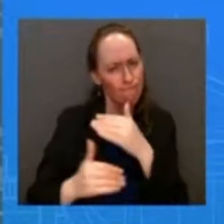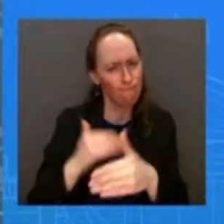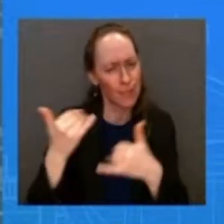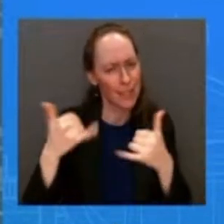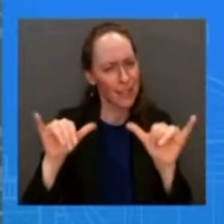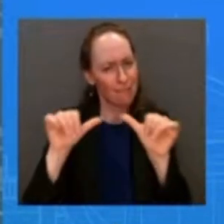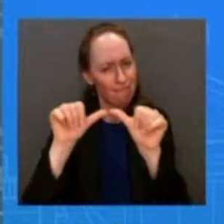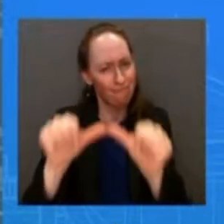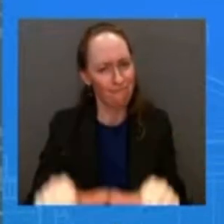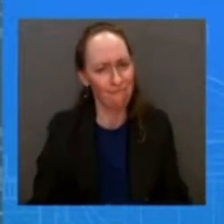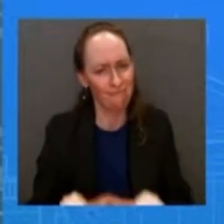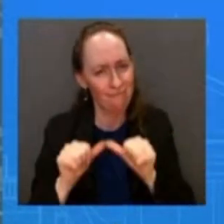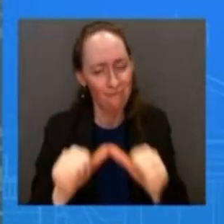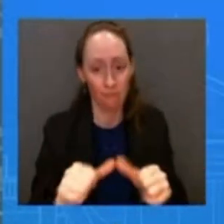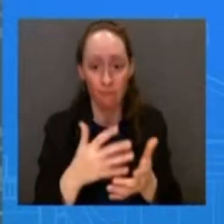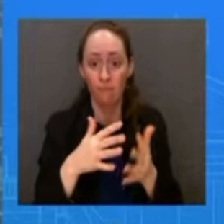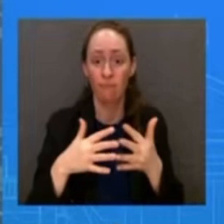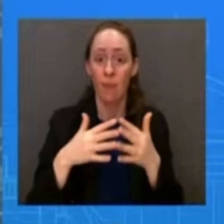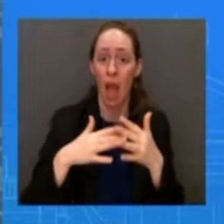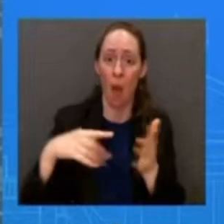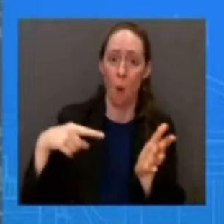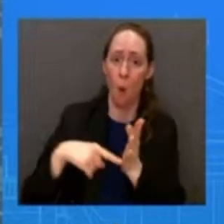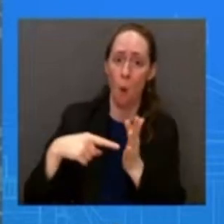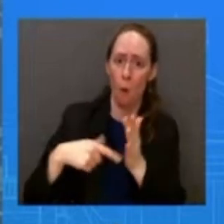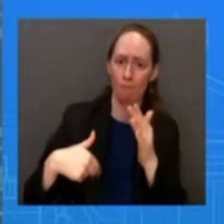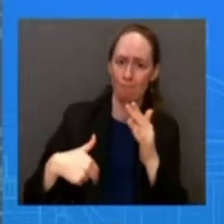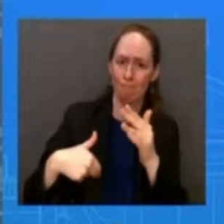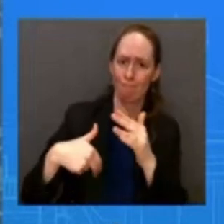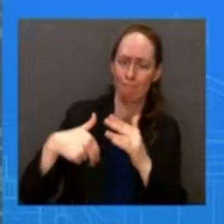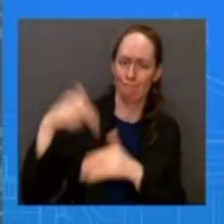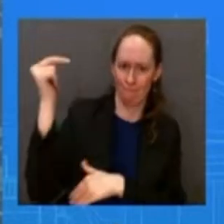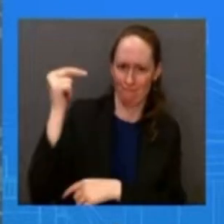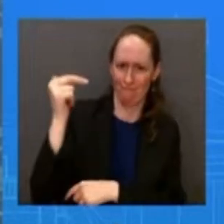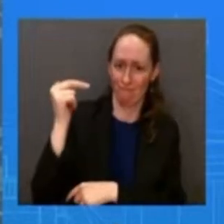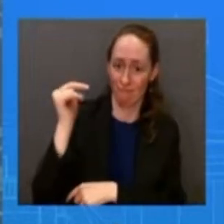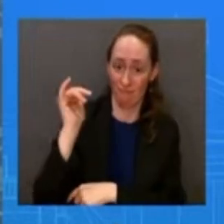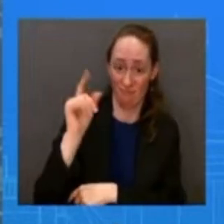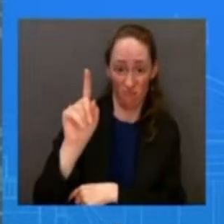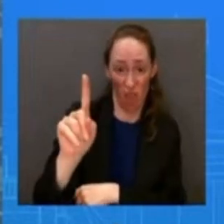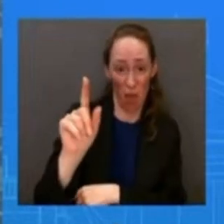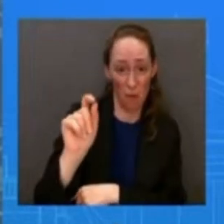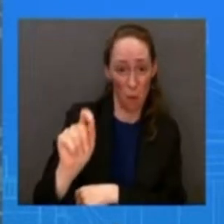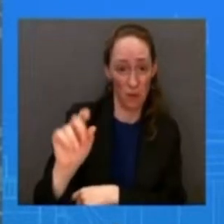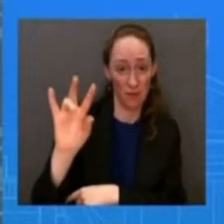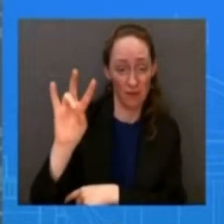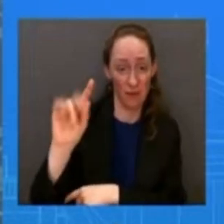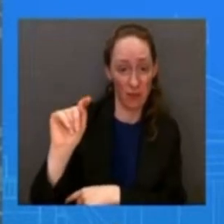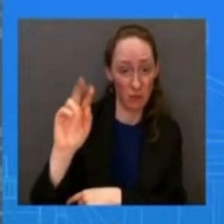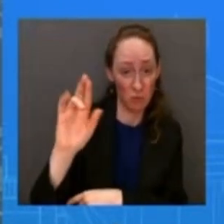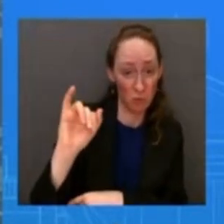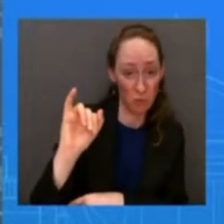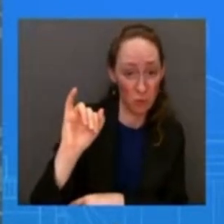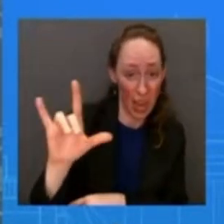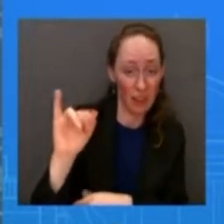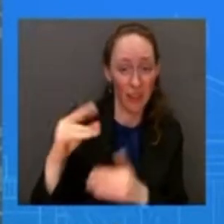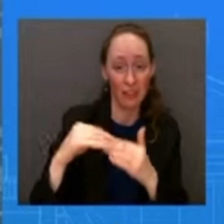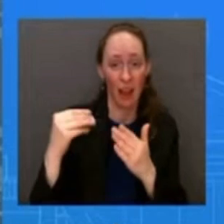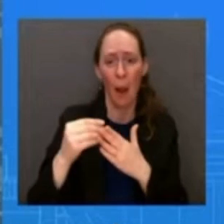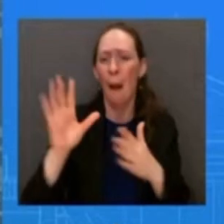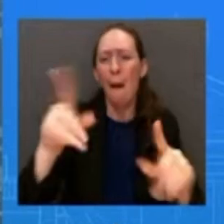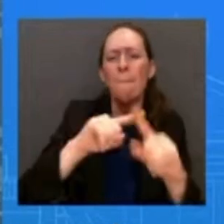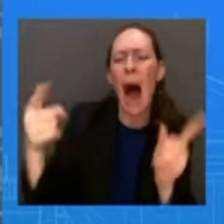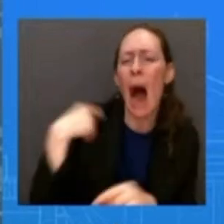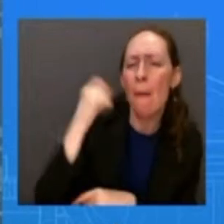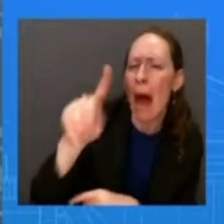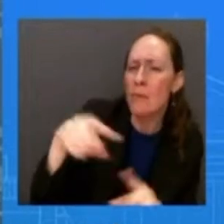did the first two years by 1.7 trillion dollars and be fiscally responsible but he's but he's but he wants to